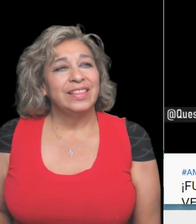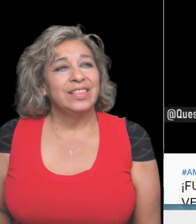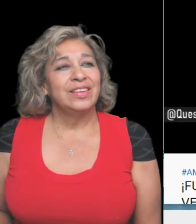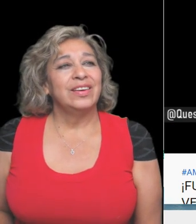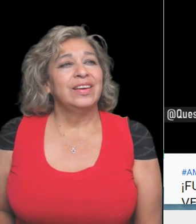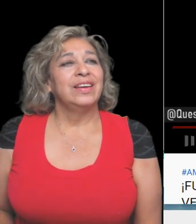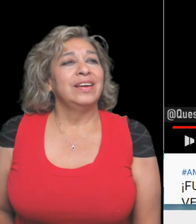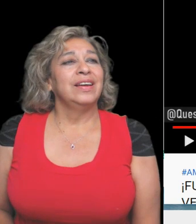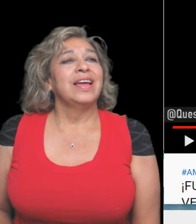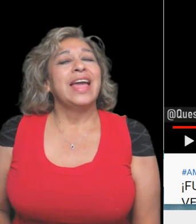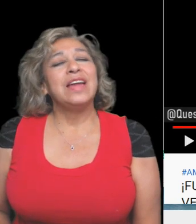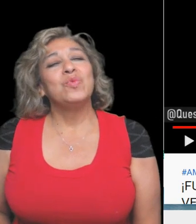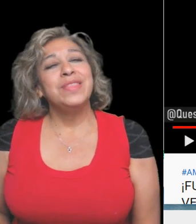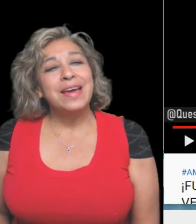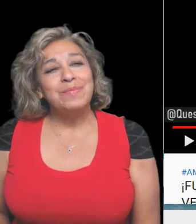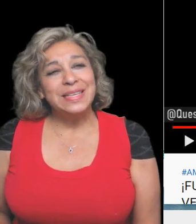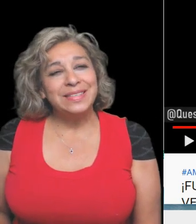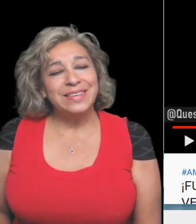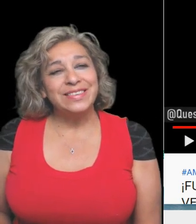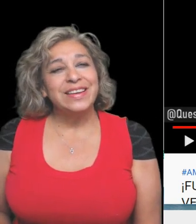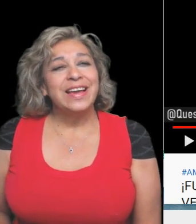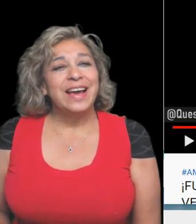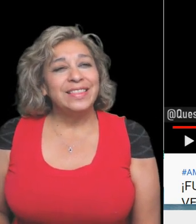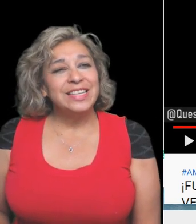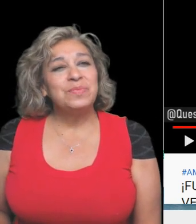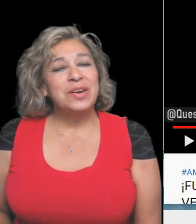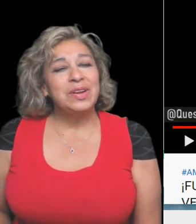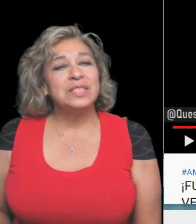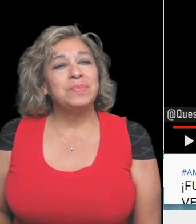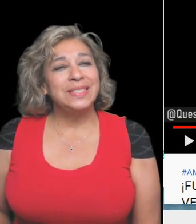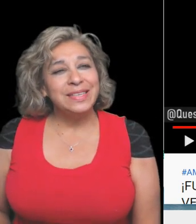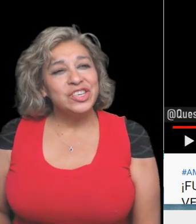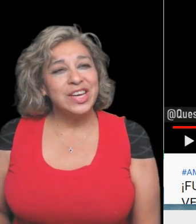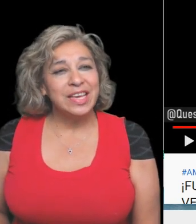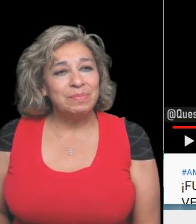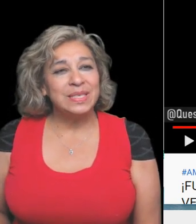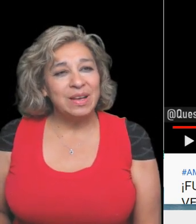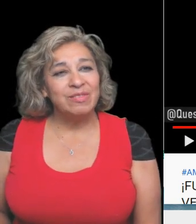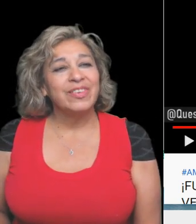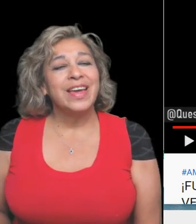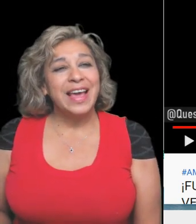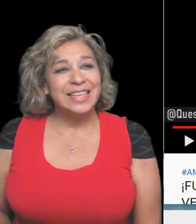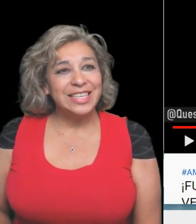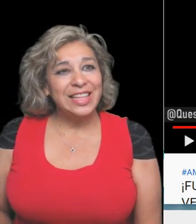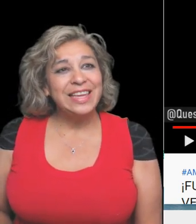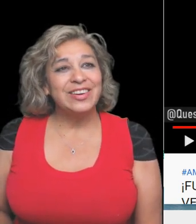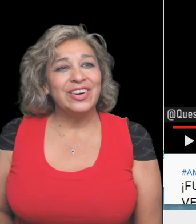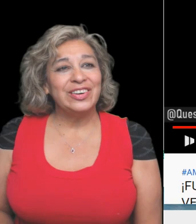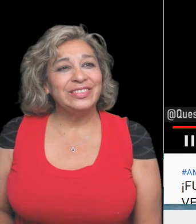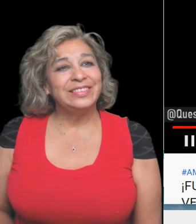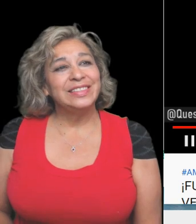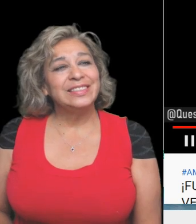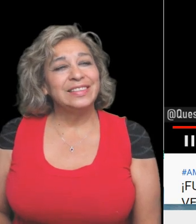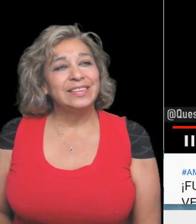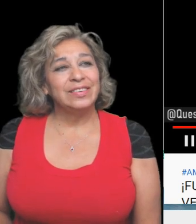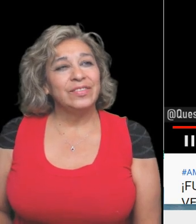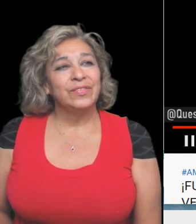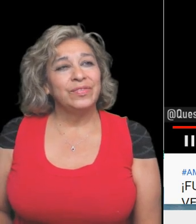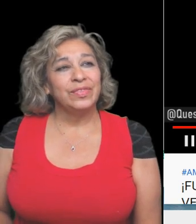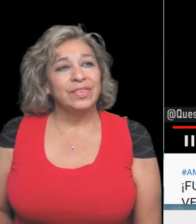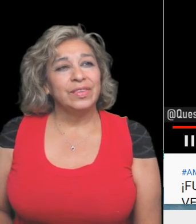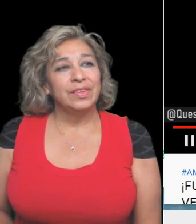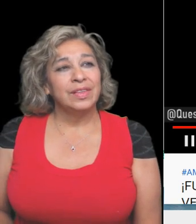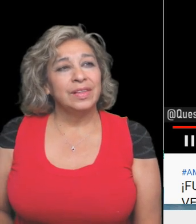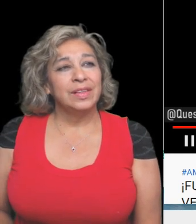posicionando como líder. And with that message, Andrés Manuel is positioning himself as a leader. De toda